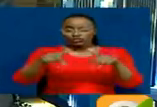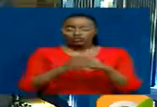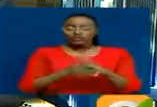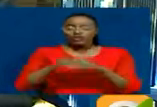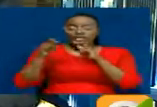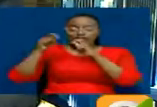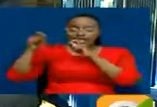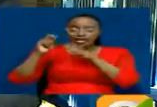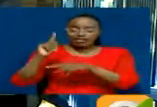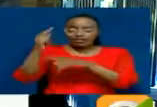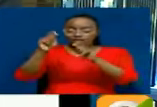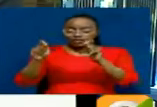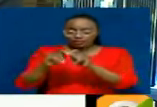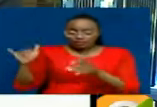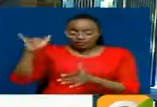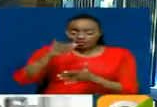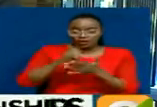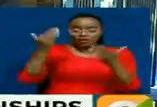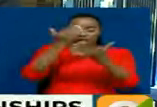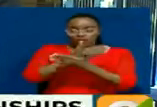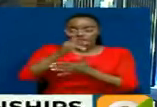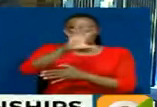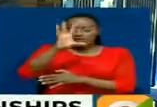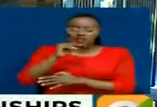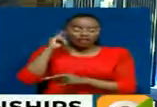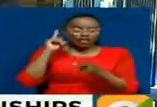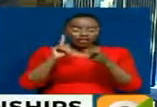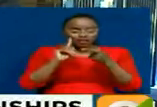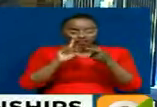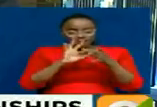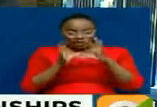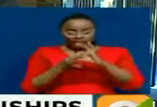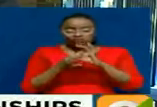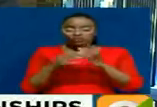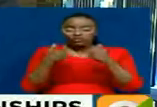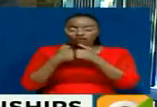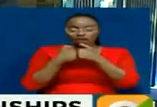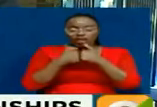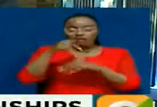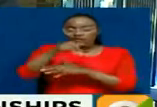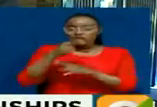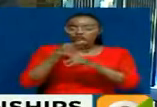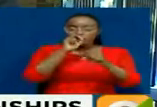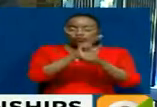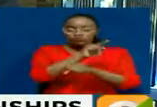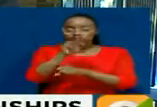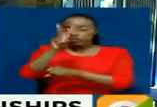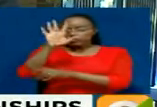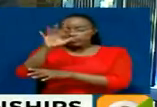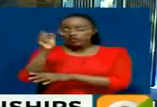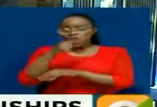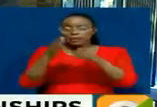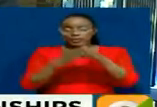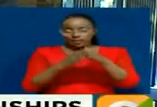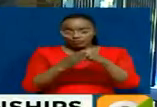Senegal will be the first team to arrive tonight for the Africa Deaflympics Championships that will be held in Nairobi from the 12th to the 25th